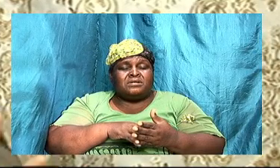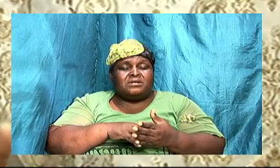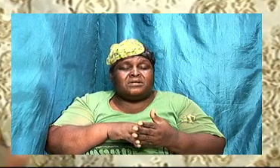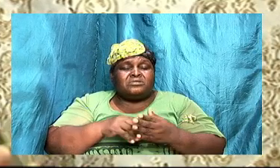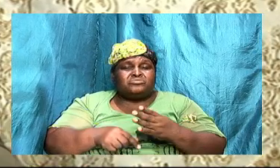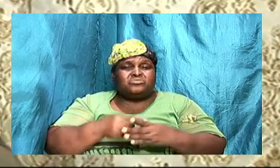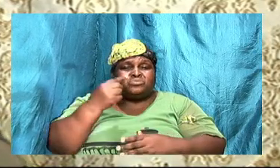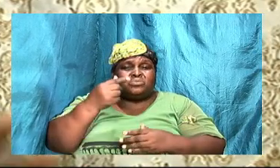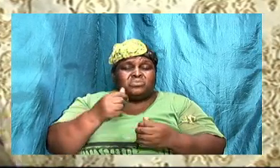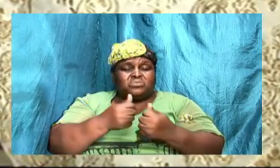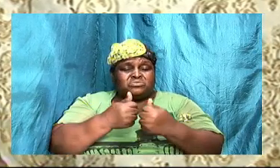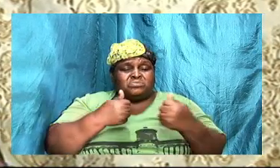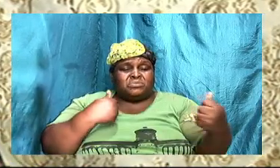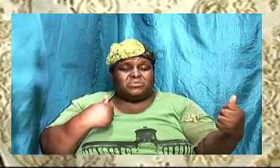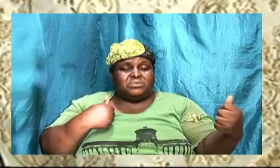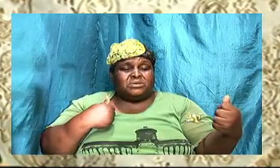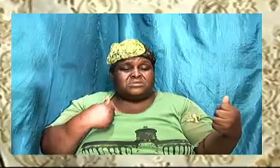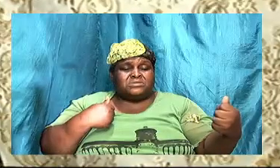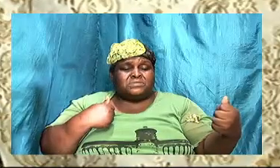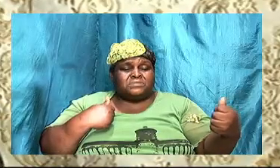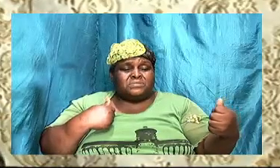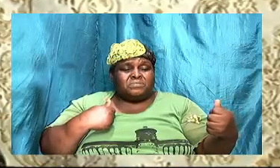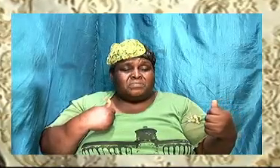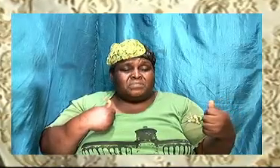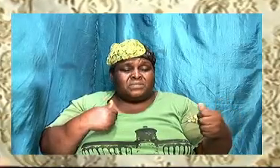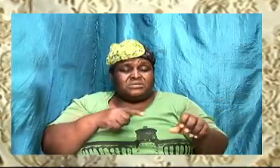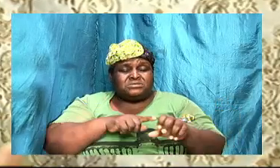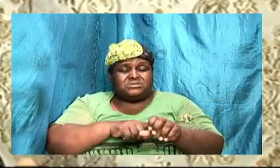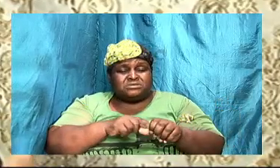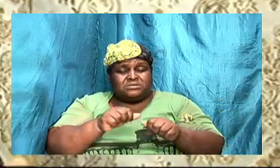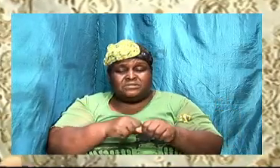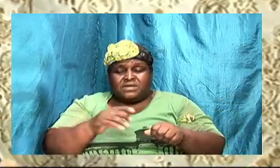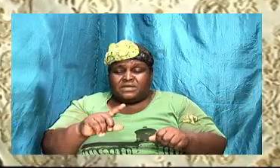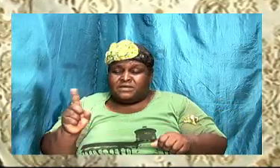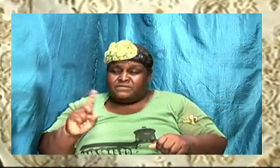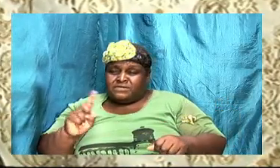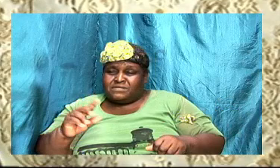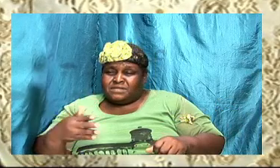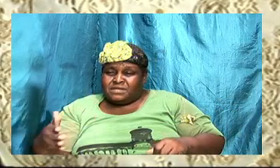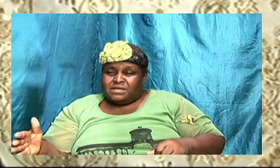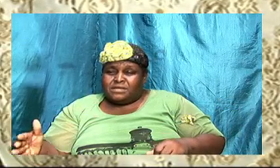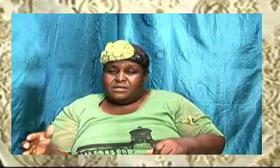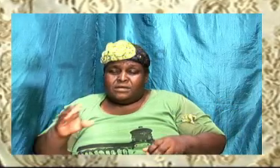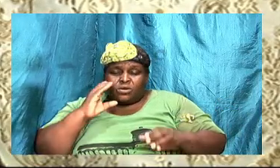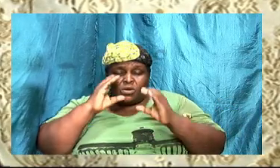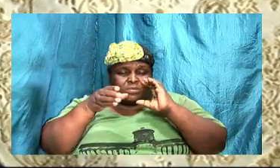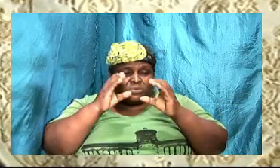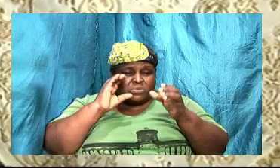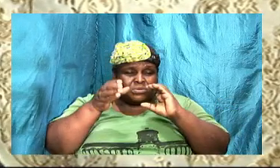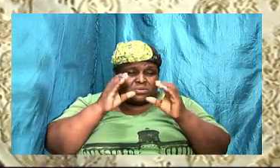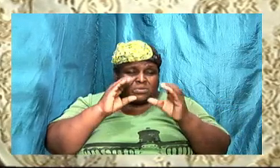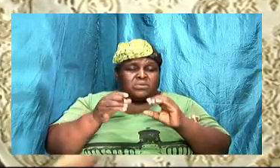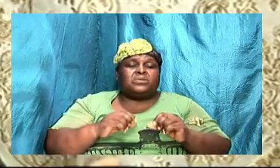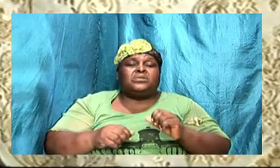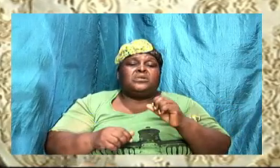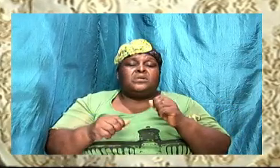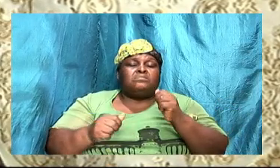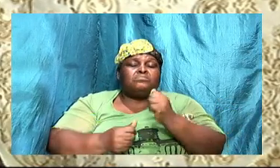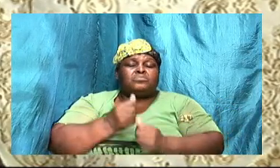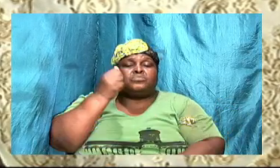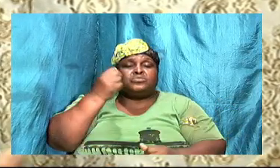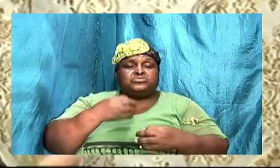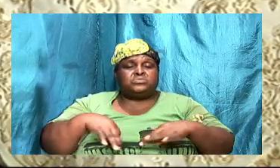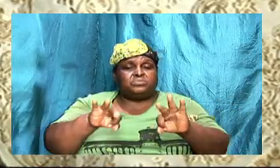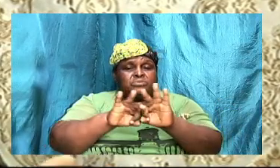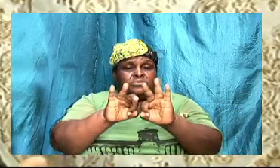base of everything, you are going to find out that communication is the most important thing.